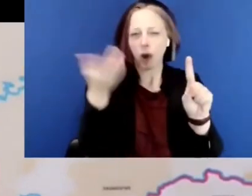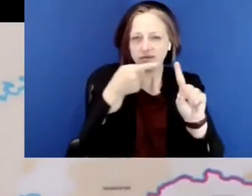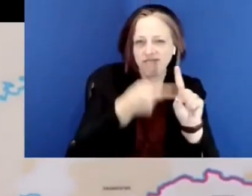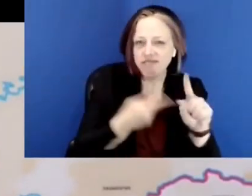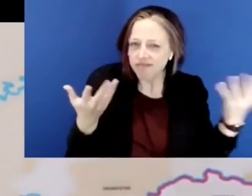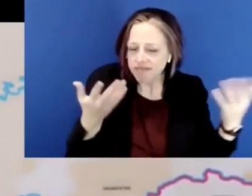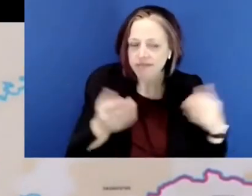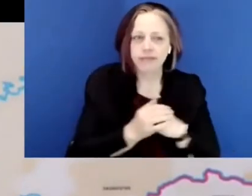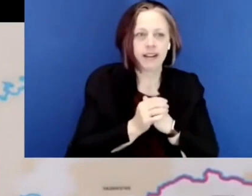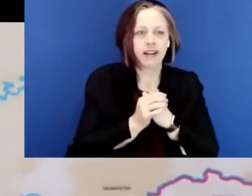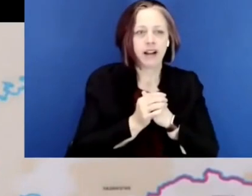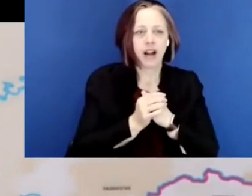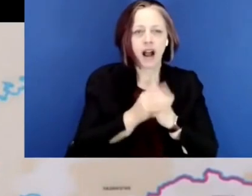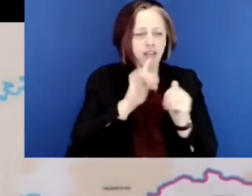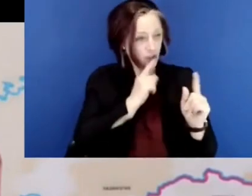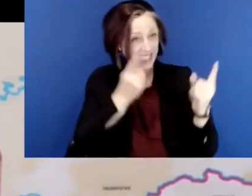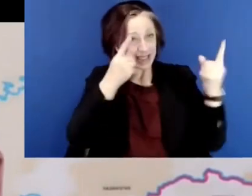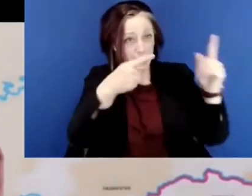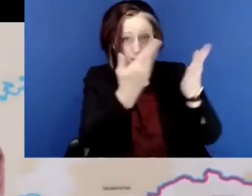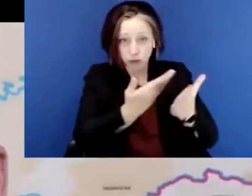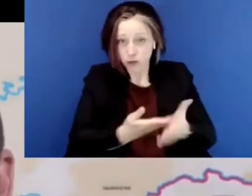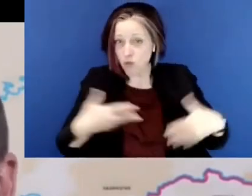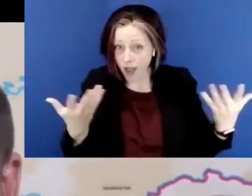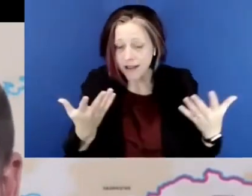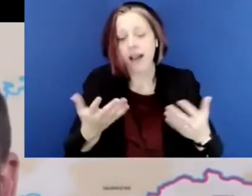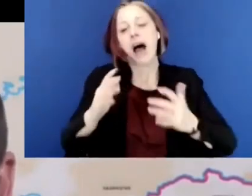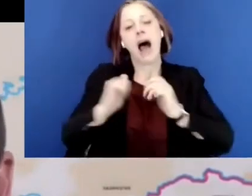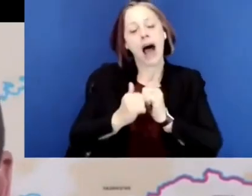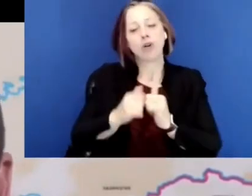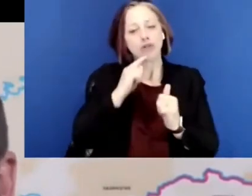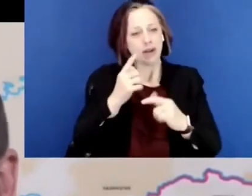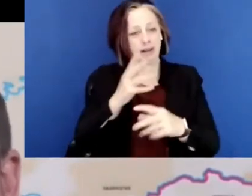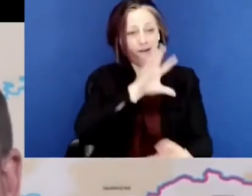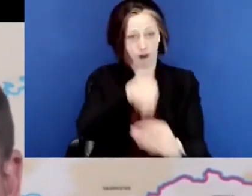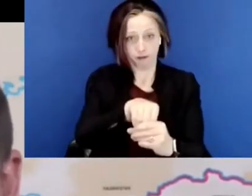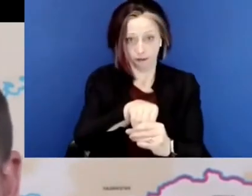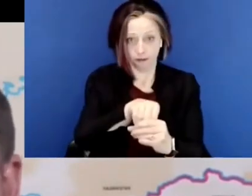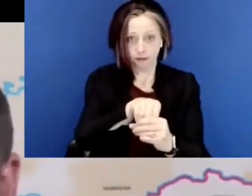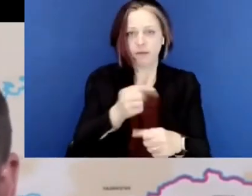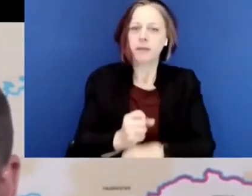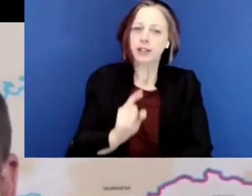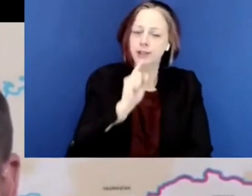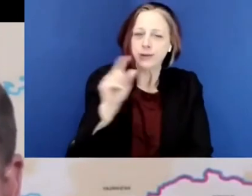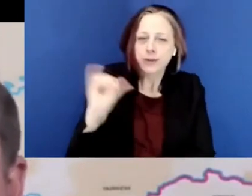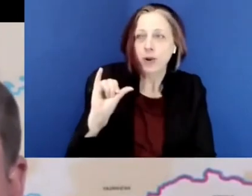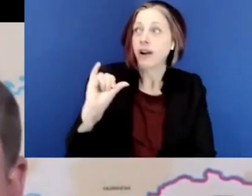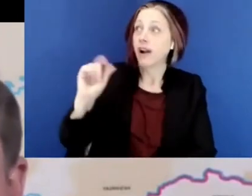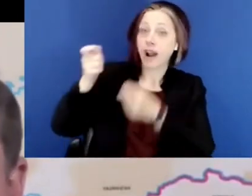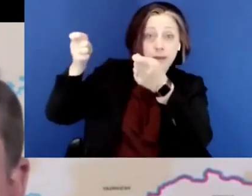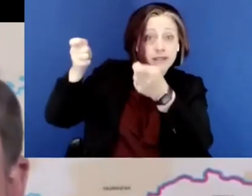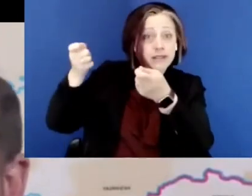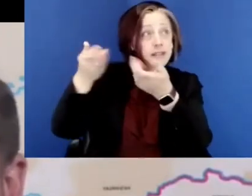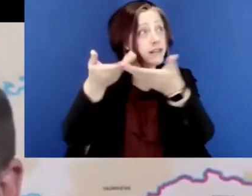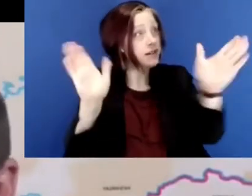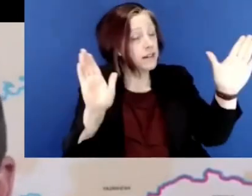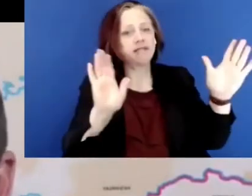what those goals are, what the indicators of their success are, and the ways in which to get involved in sort of making